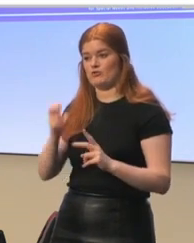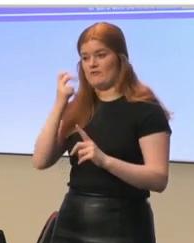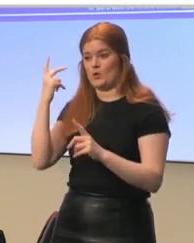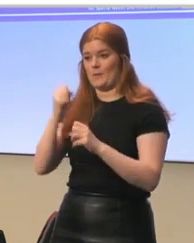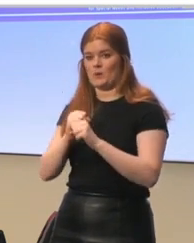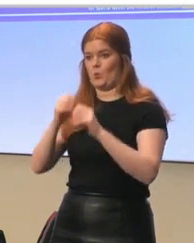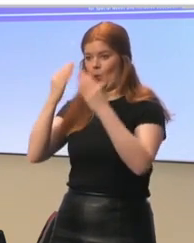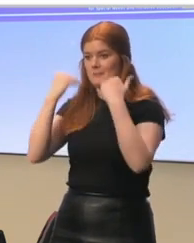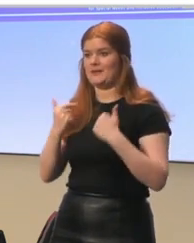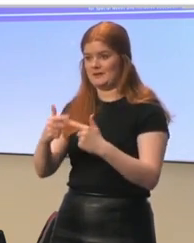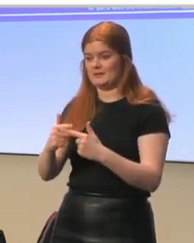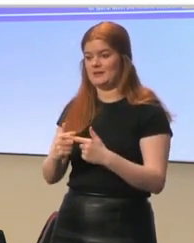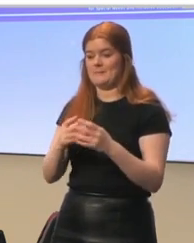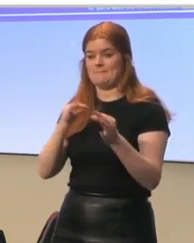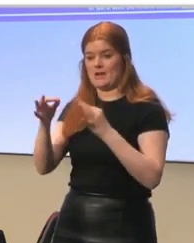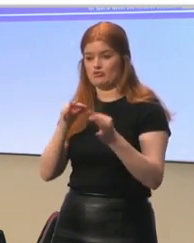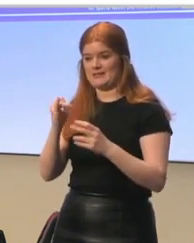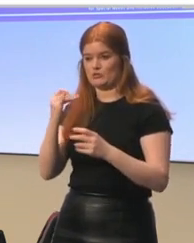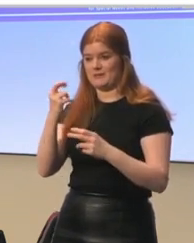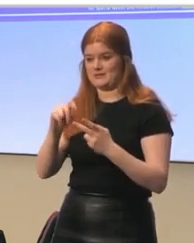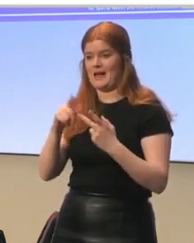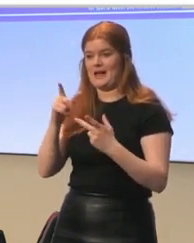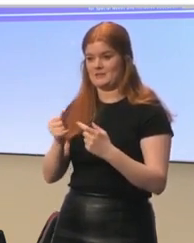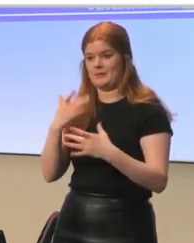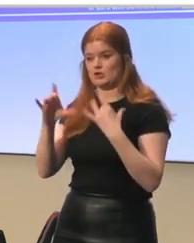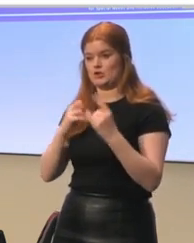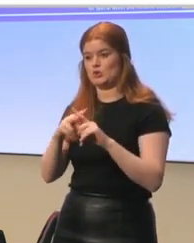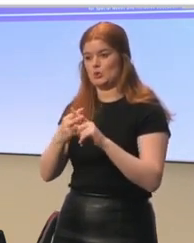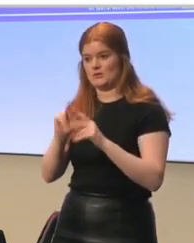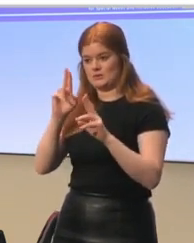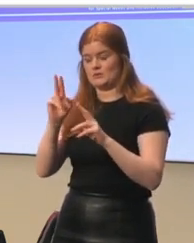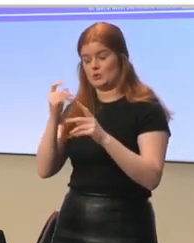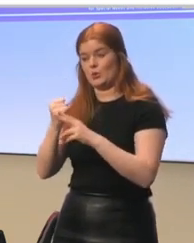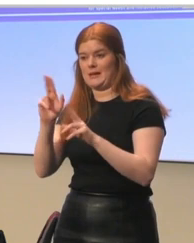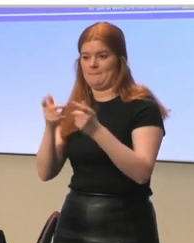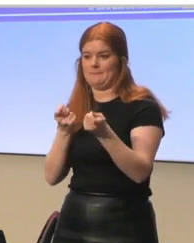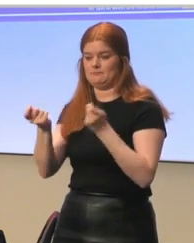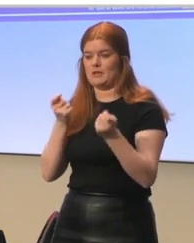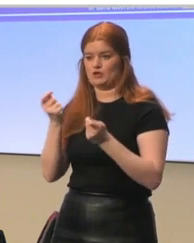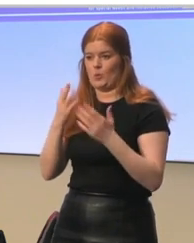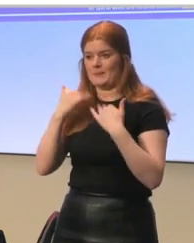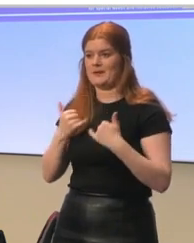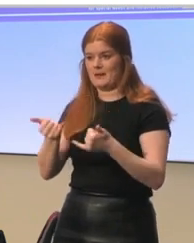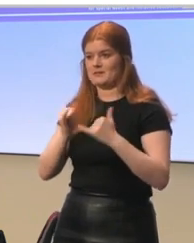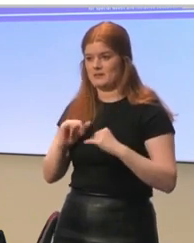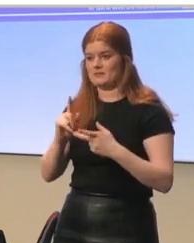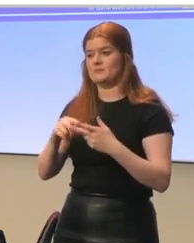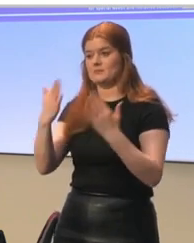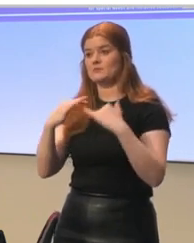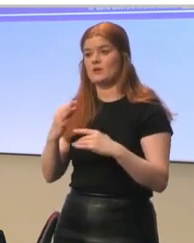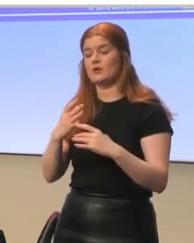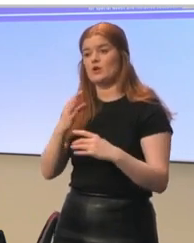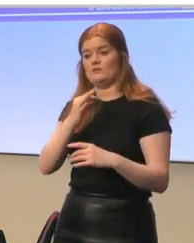measuring instruments, and a self-review tool for schools on their mental health capacities. And then we had working group C, effective communication.